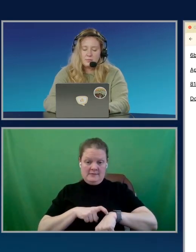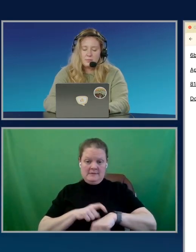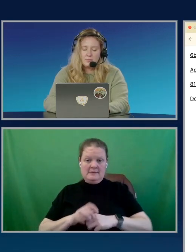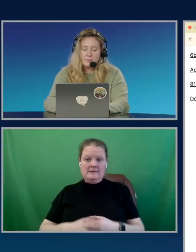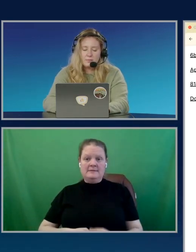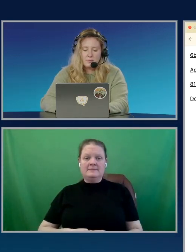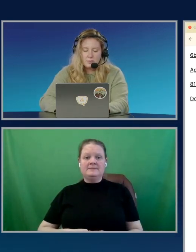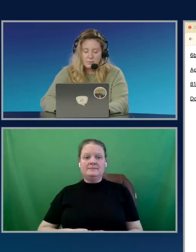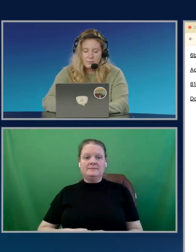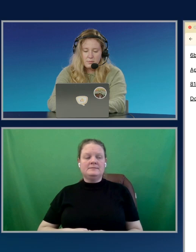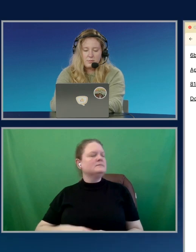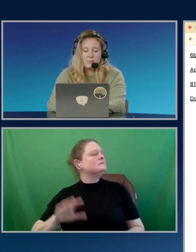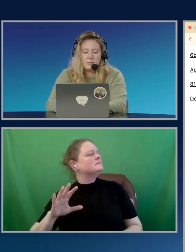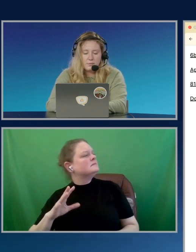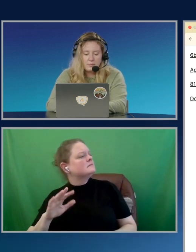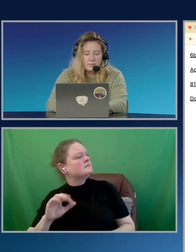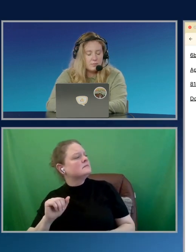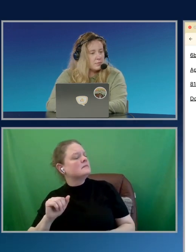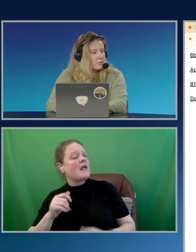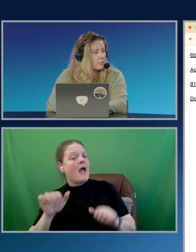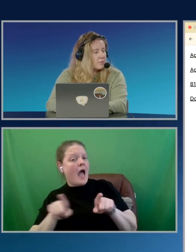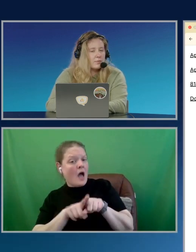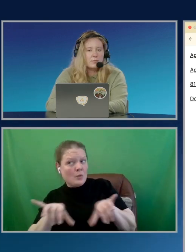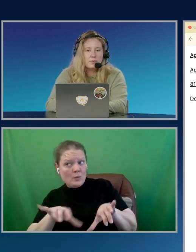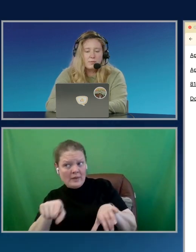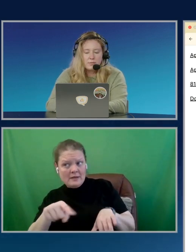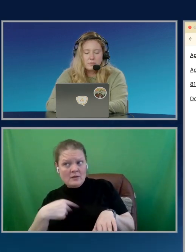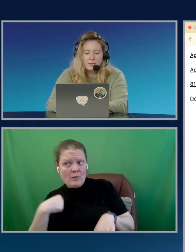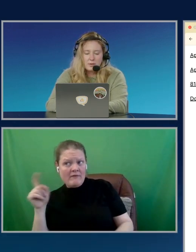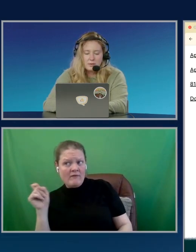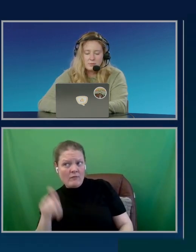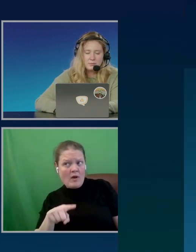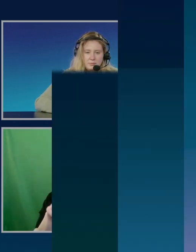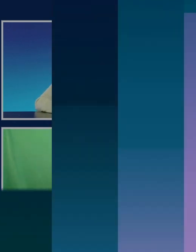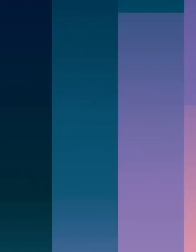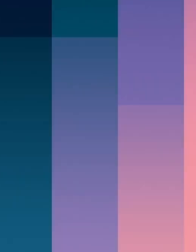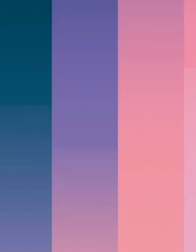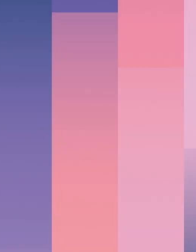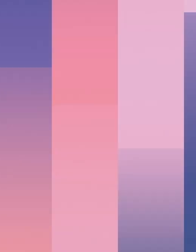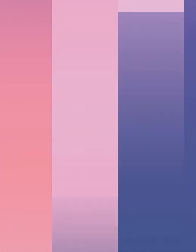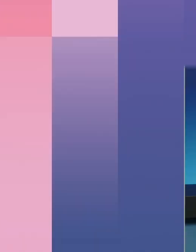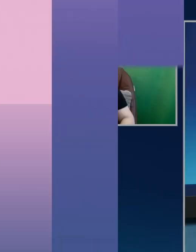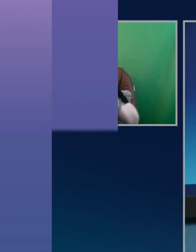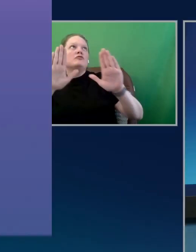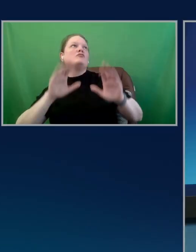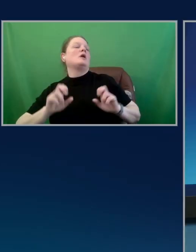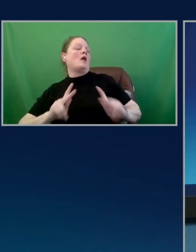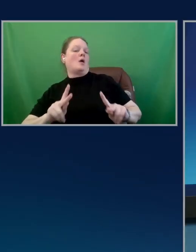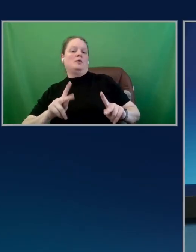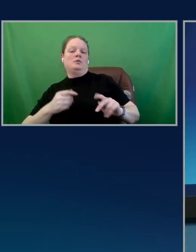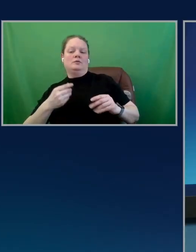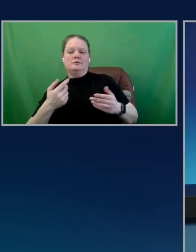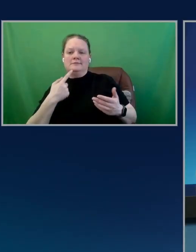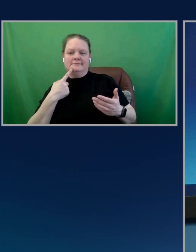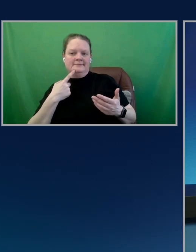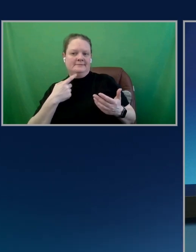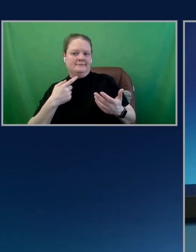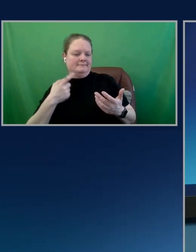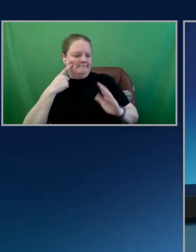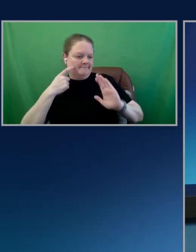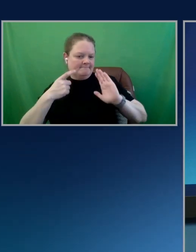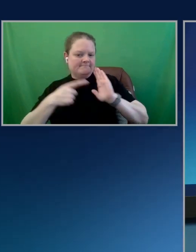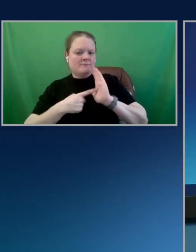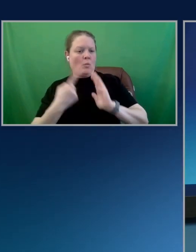And Ali, as you're doing that, we have a question from chat, which I think is a great opportunity to shout out one of my